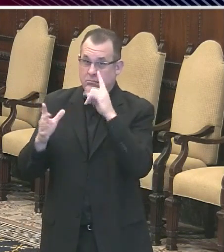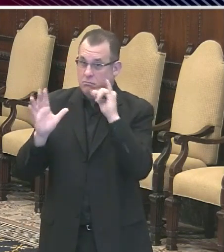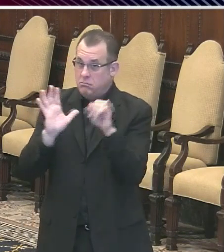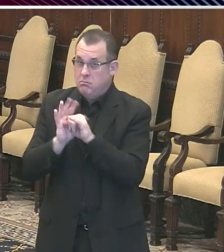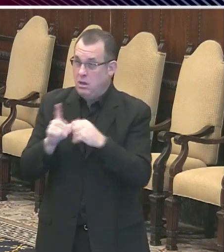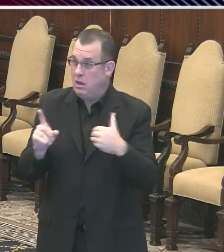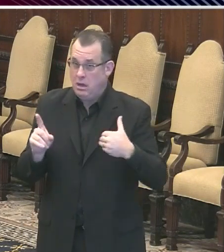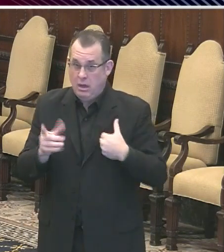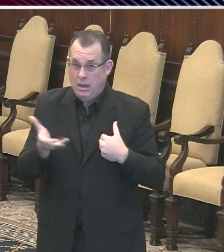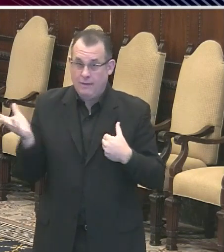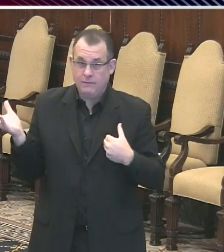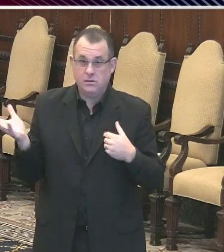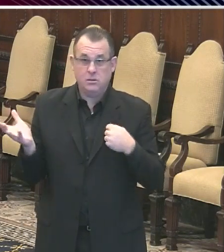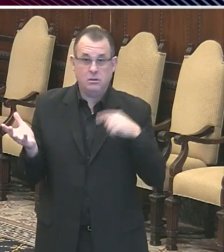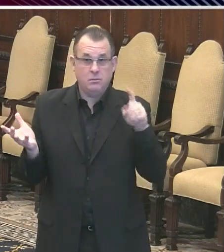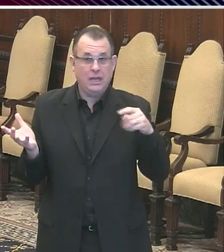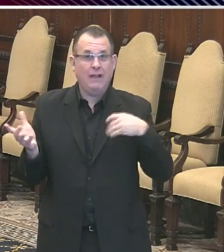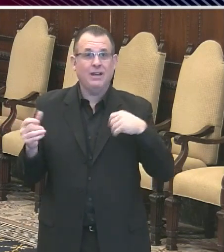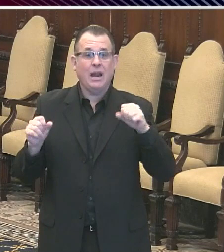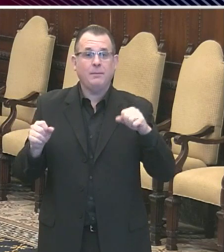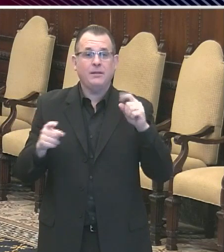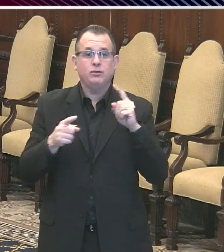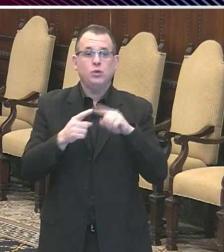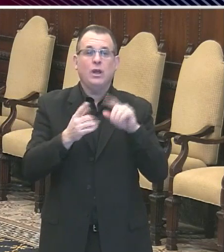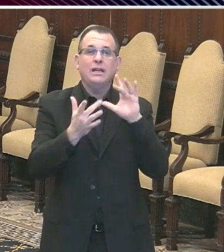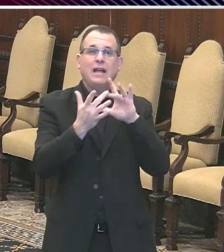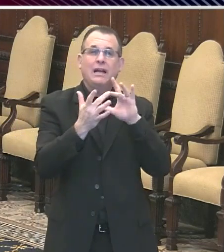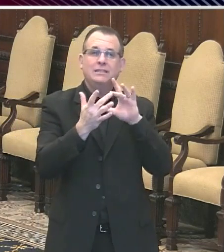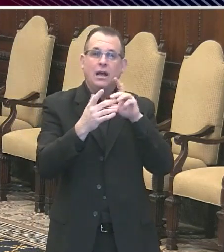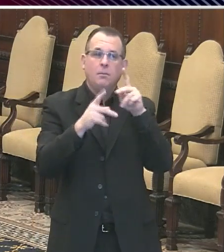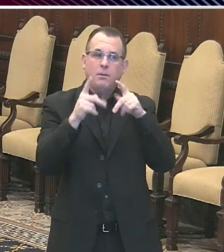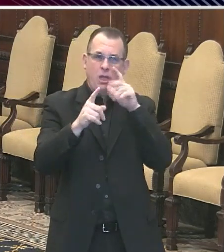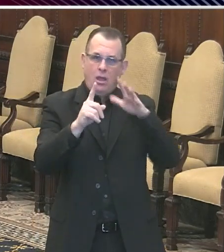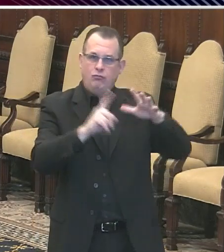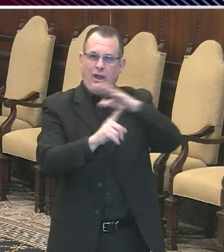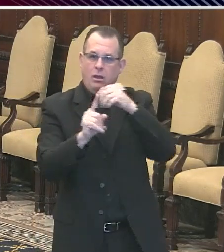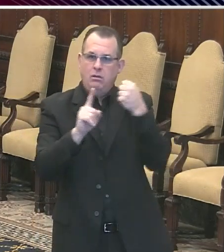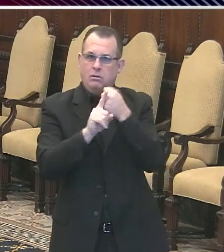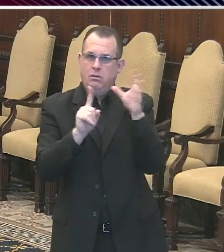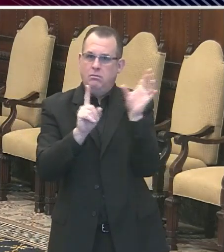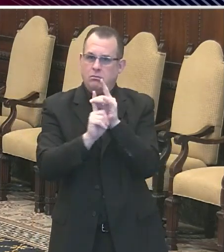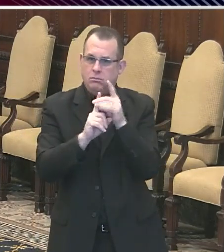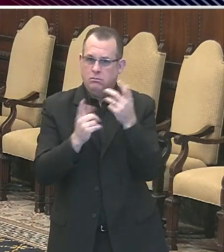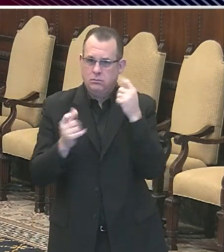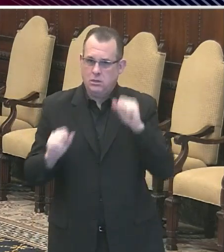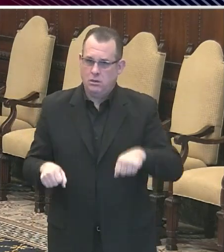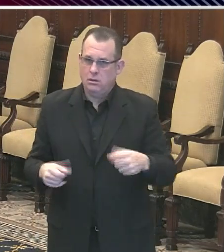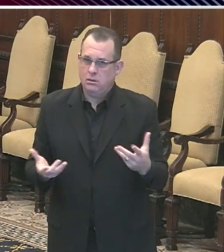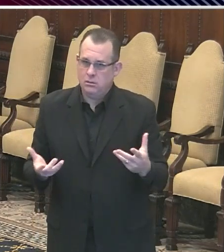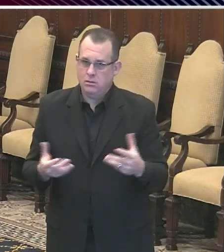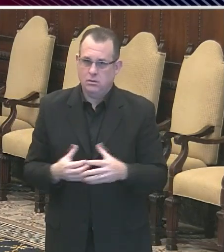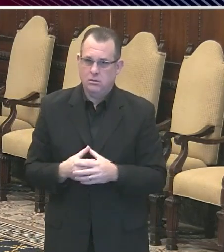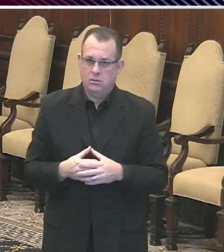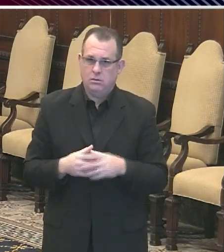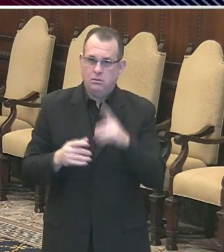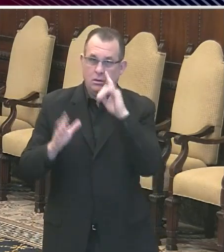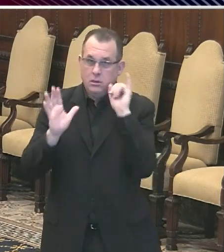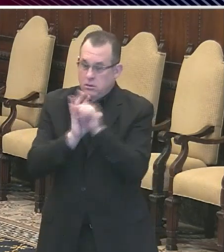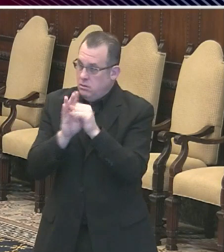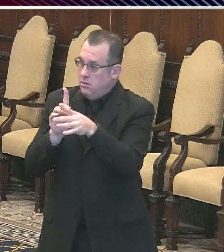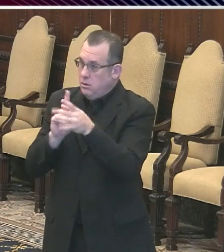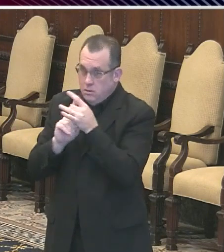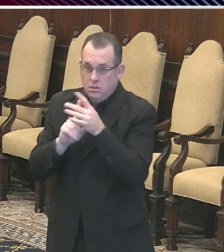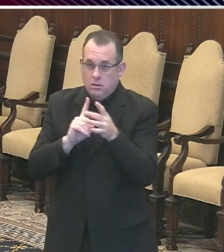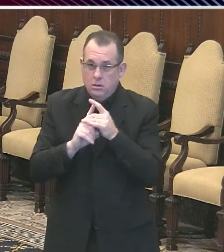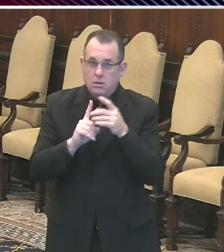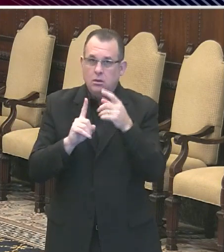contact tracing in place so that when we have a positive test, we can follow quickly to identify the contacts and take steps so that they don't spread the infection onto